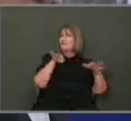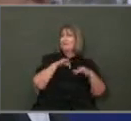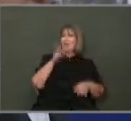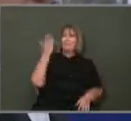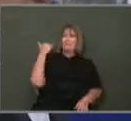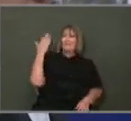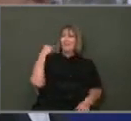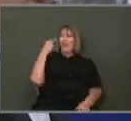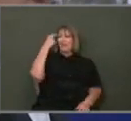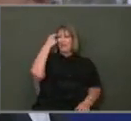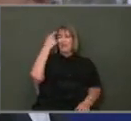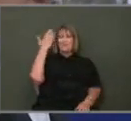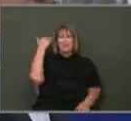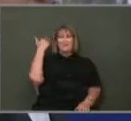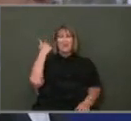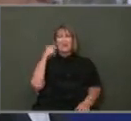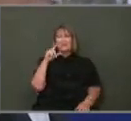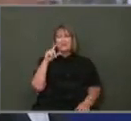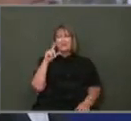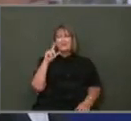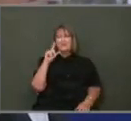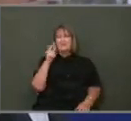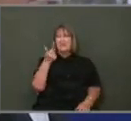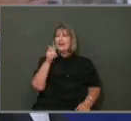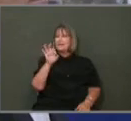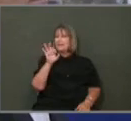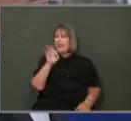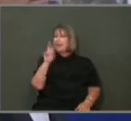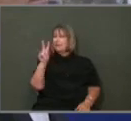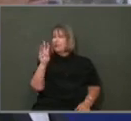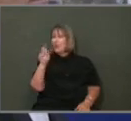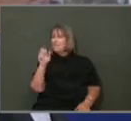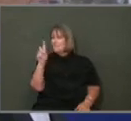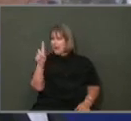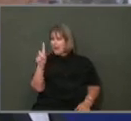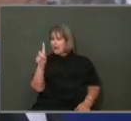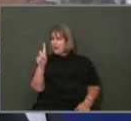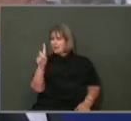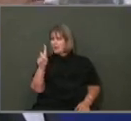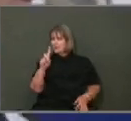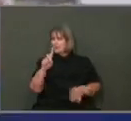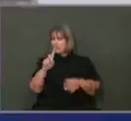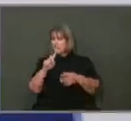originally it was a bond issue, 1992, but is that still currently the case?